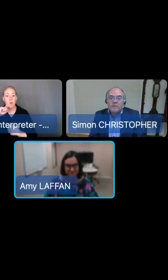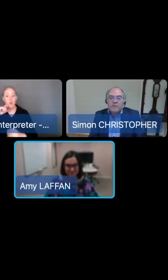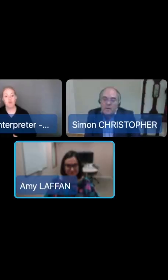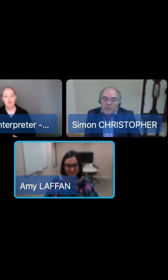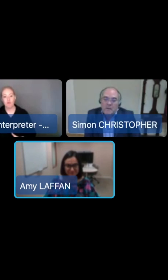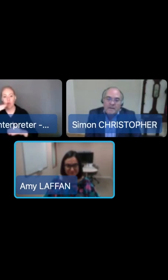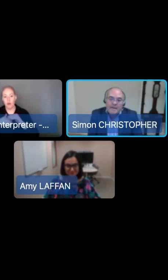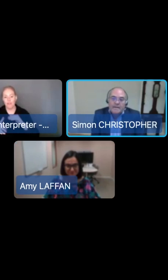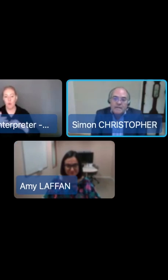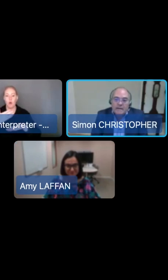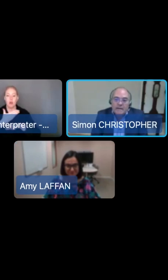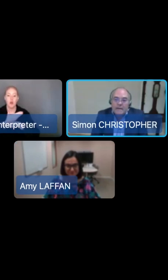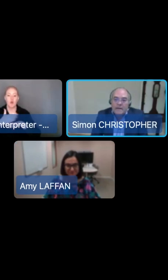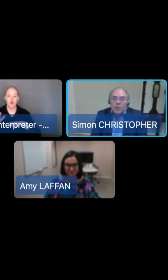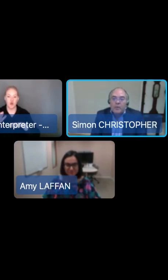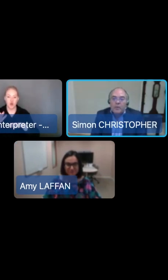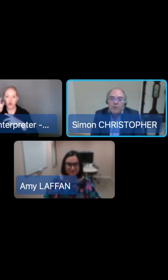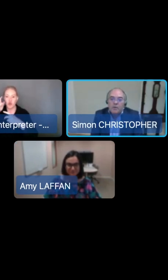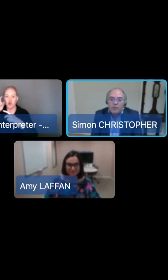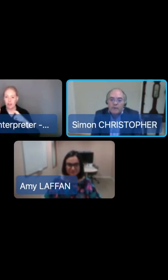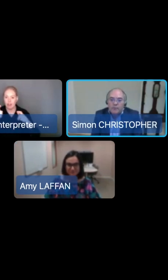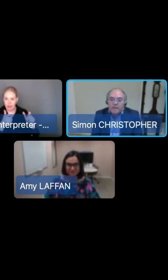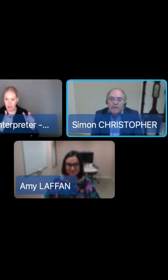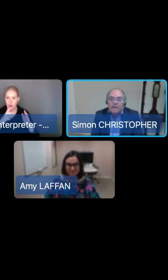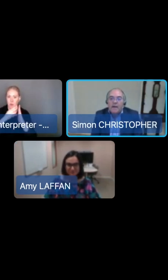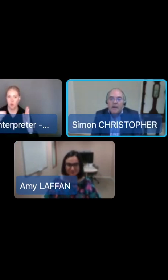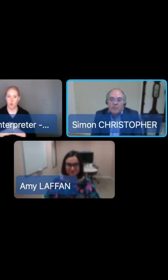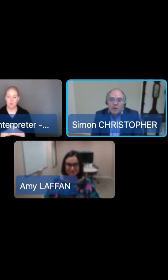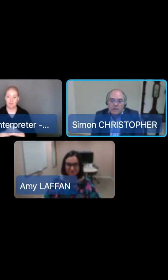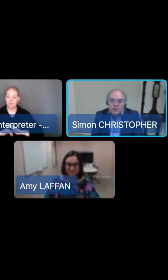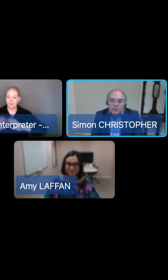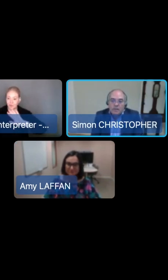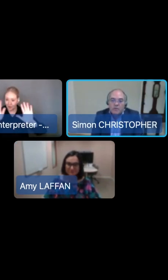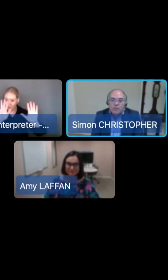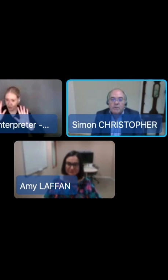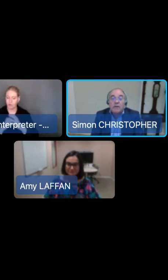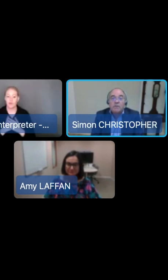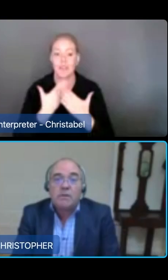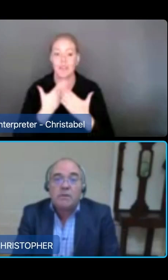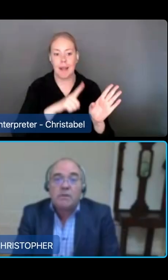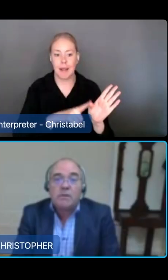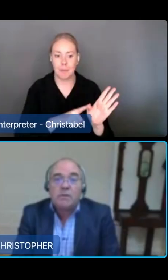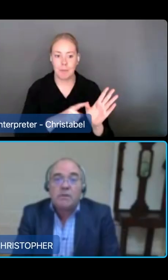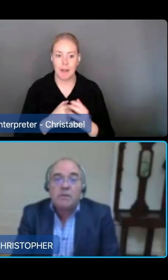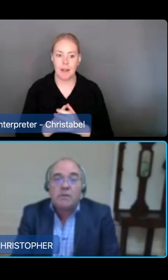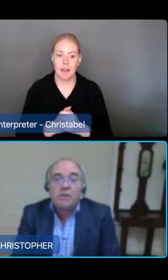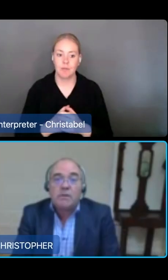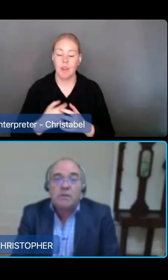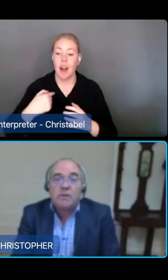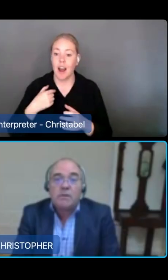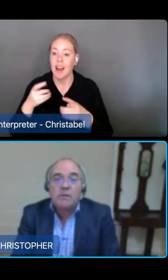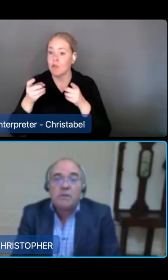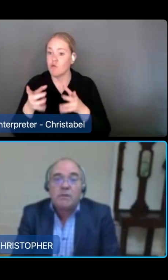Thanks, Amy. And hello, everyone. I'm a director in the Harmonisation and Regulatory Strategy Branch in the department.